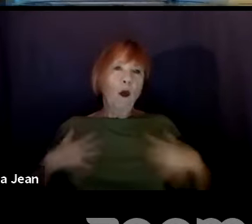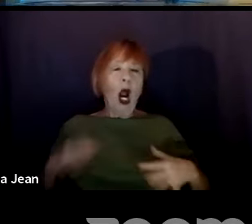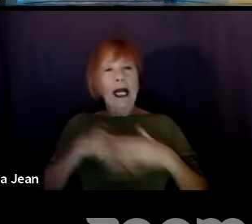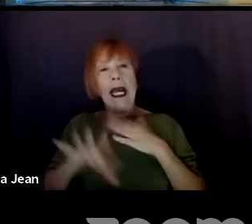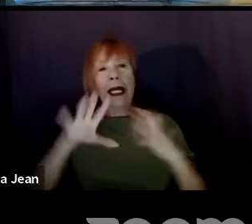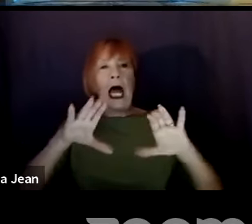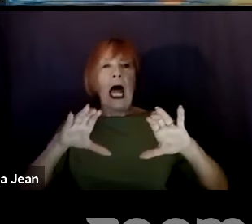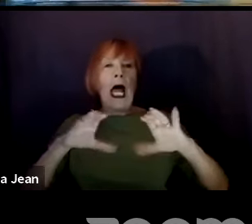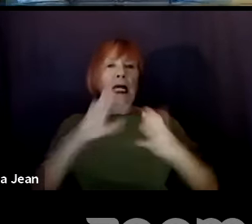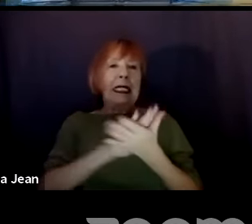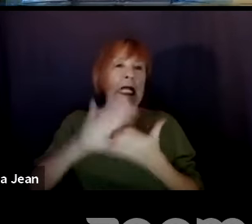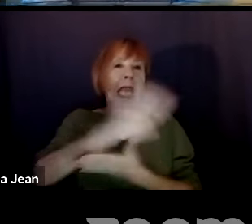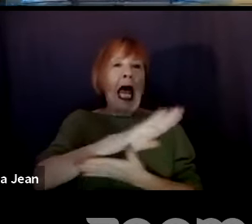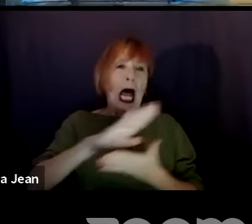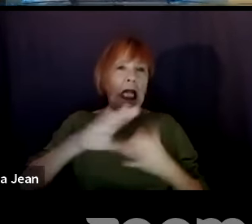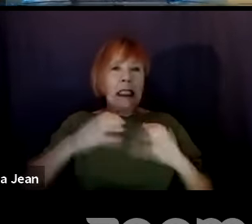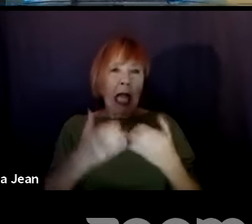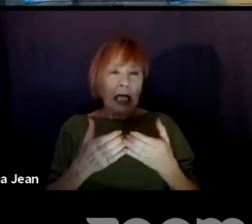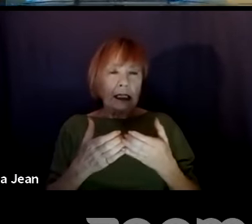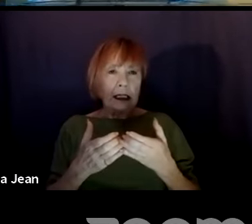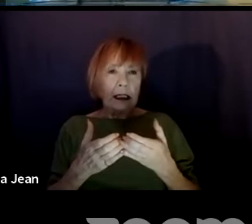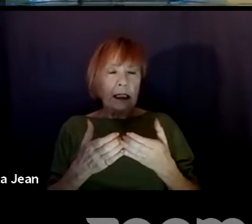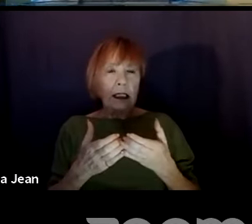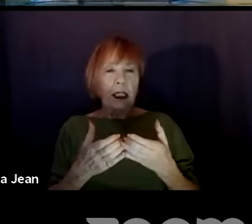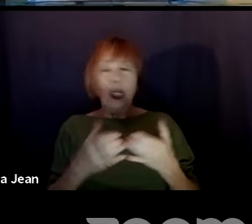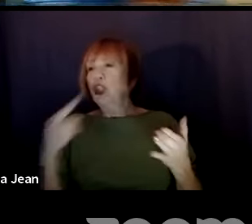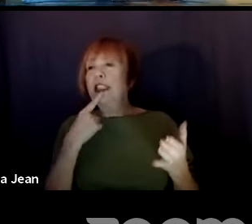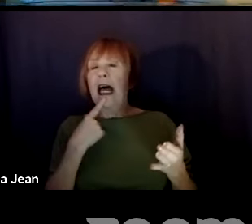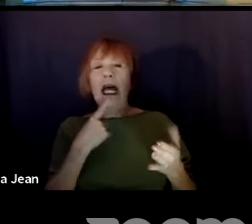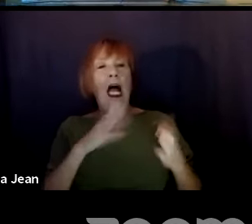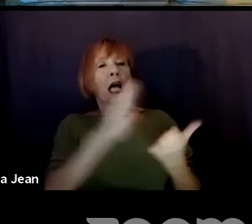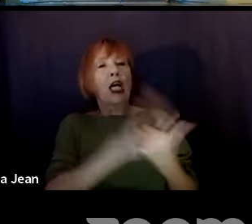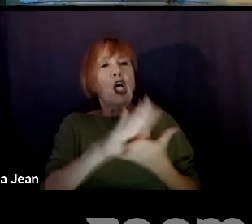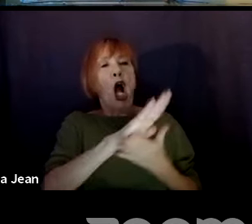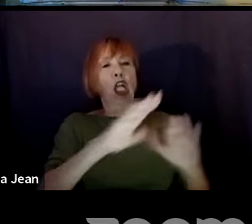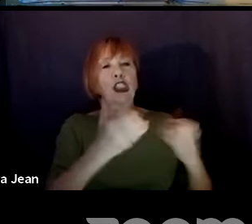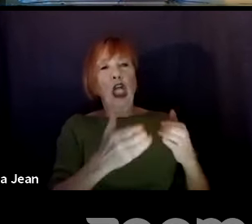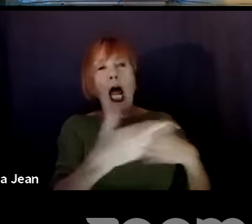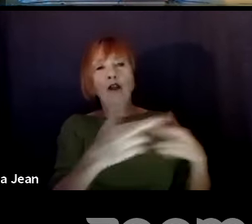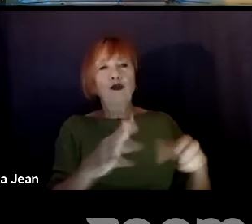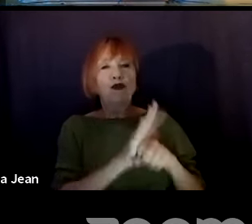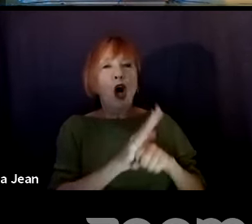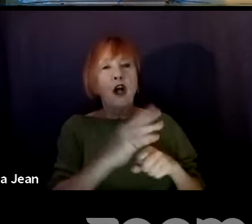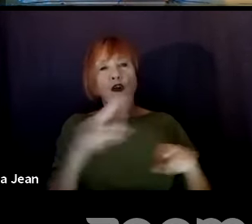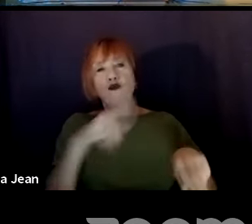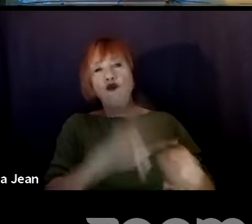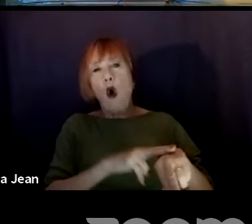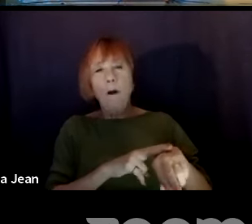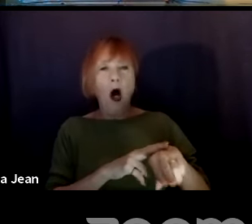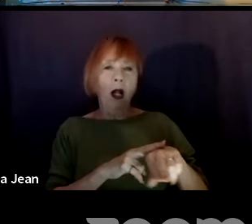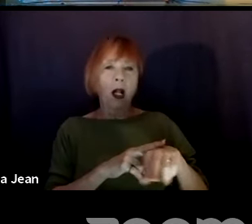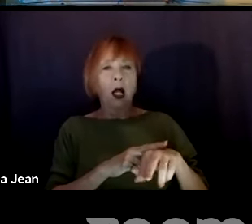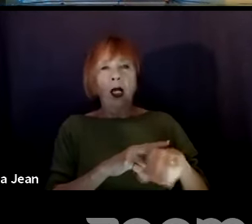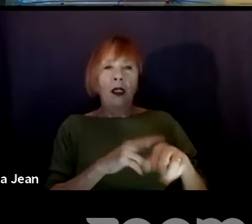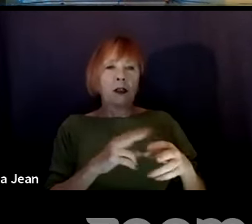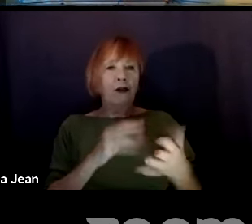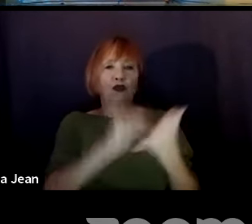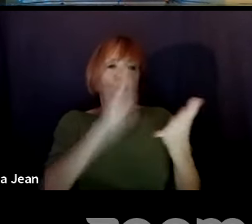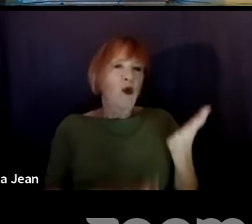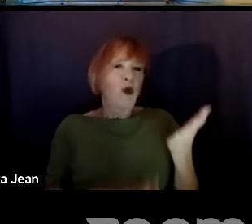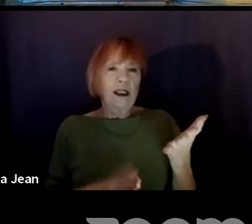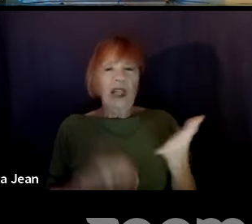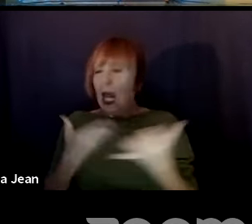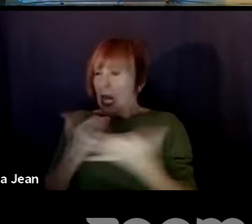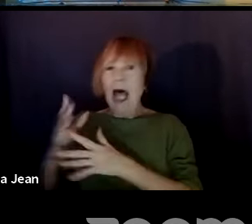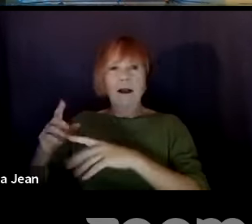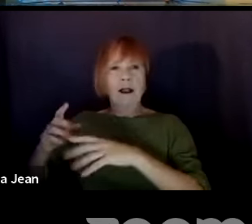classroom full of college students and they're wearing their normal clothes and let them figure that out. Let the costumer figure that out, the wardrobe person.